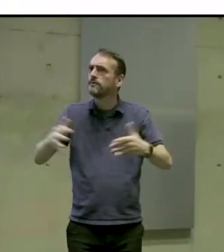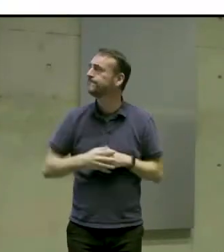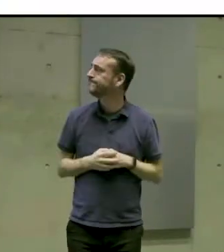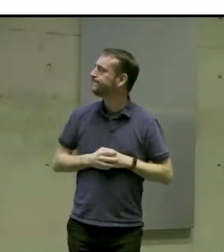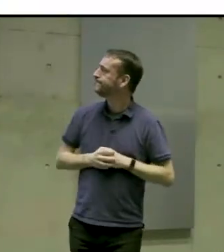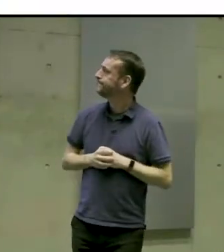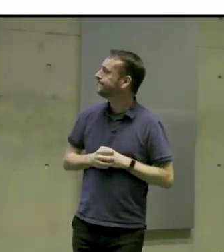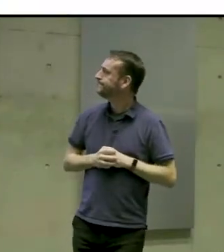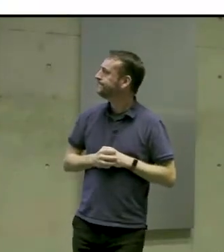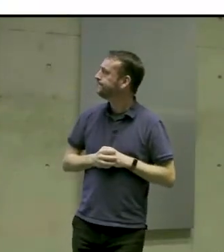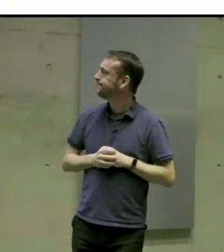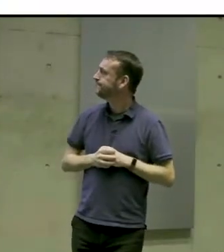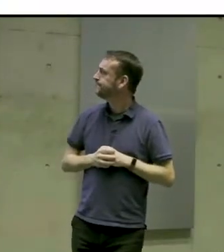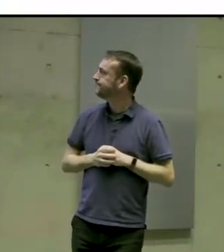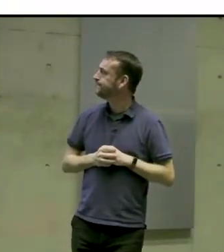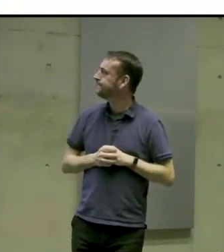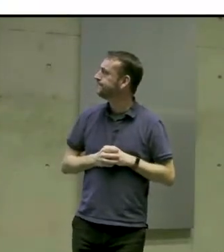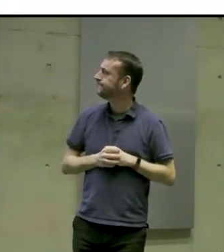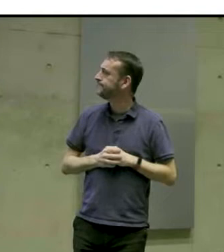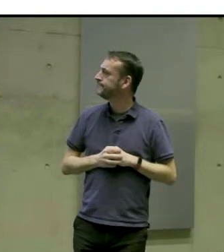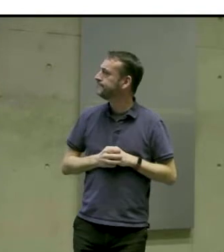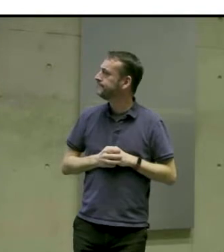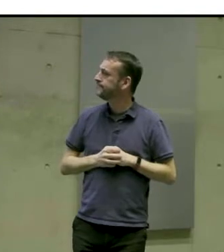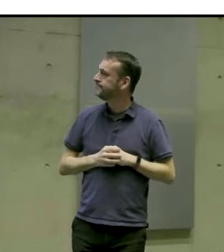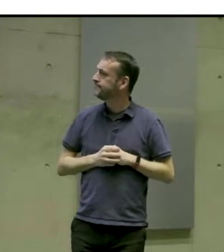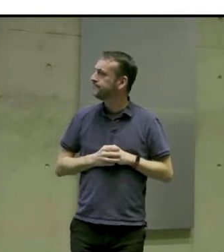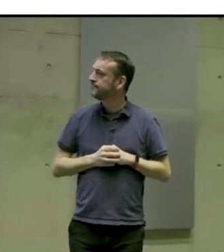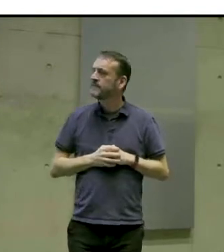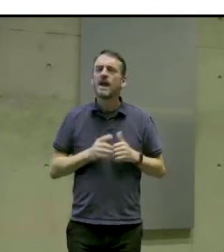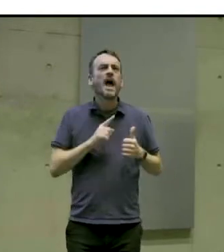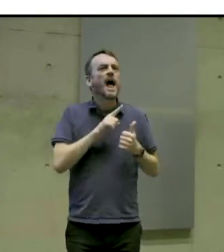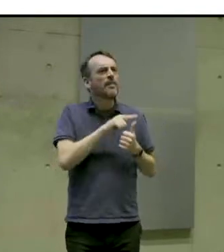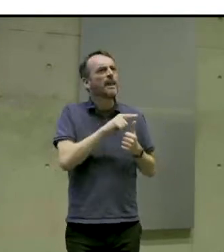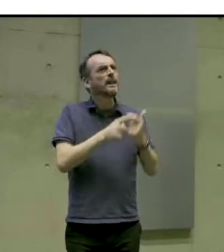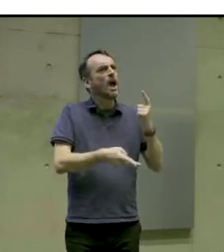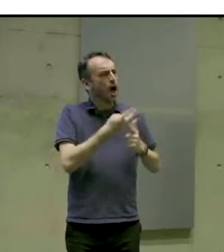From there then we started working with our other groups